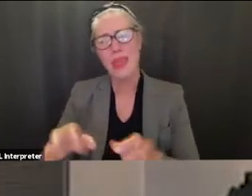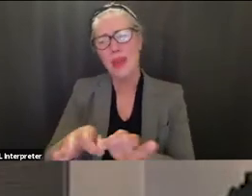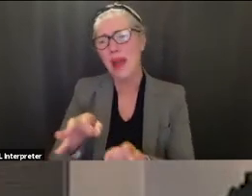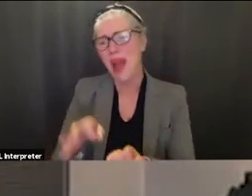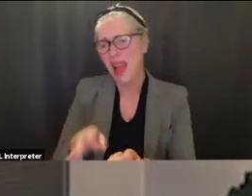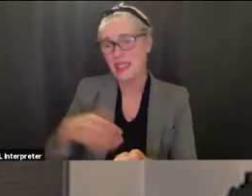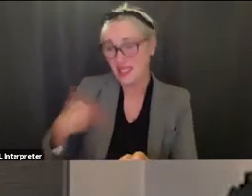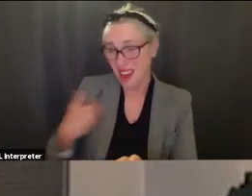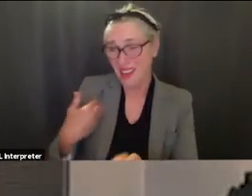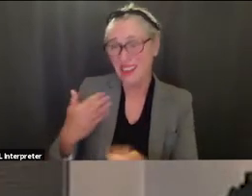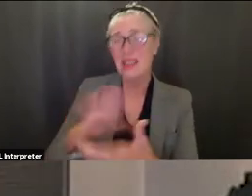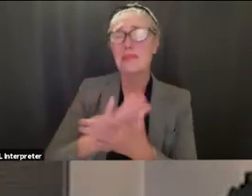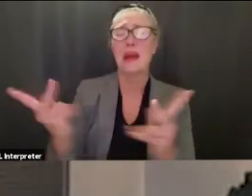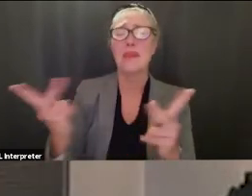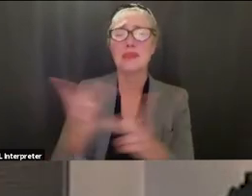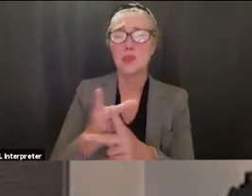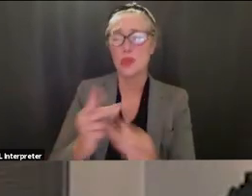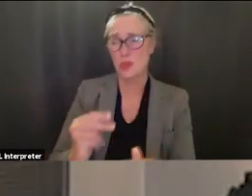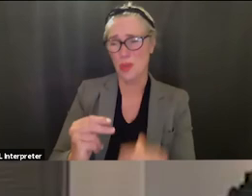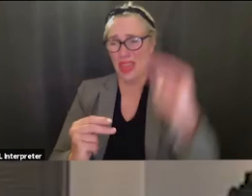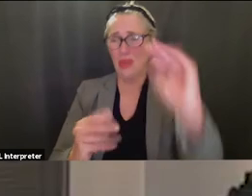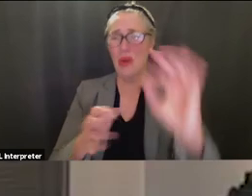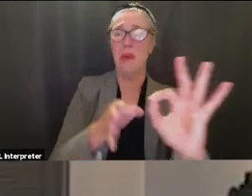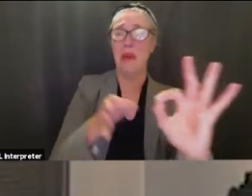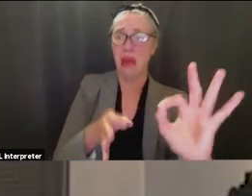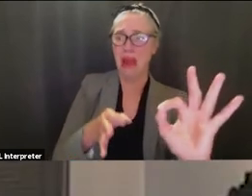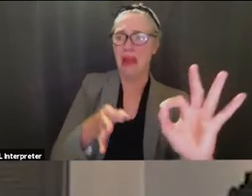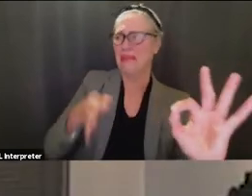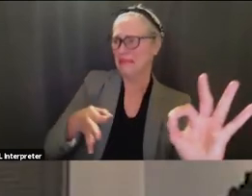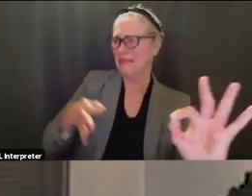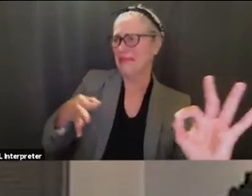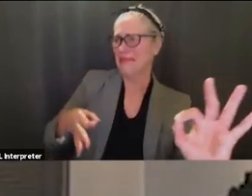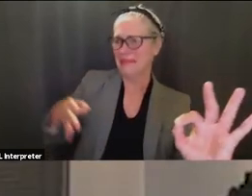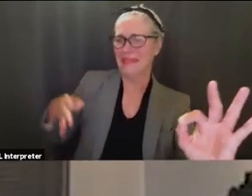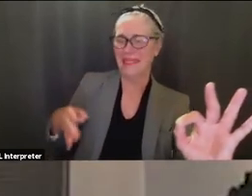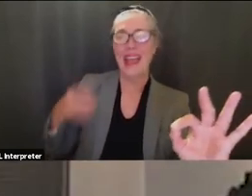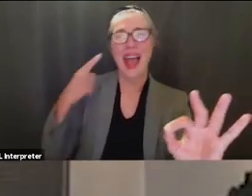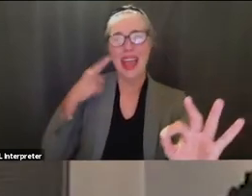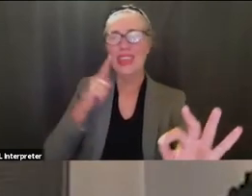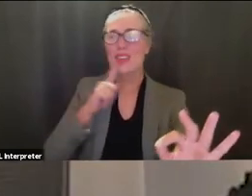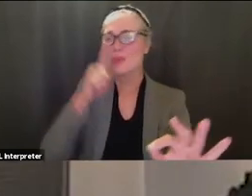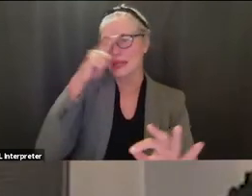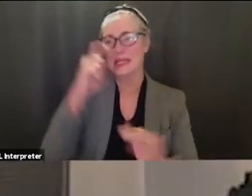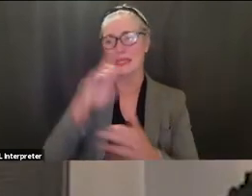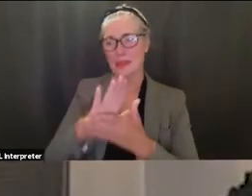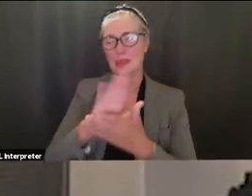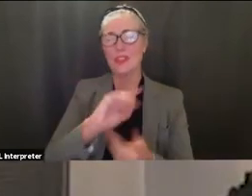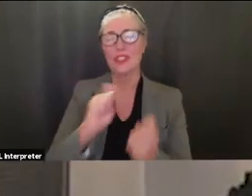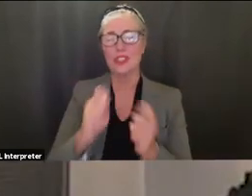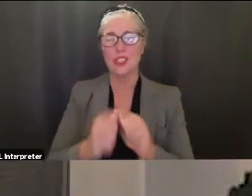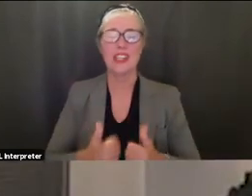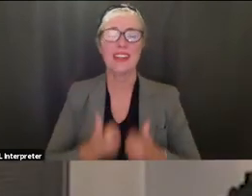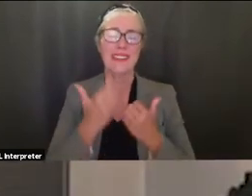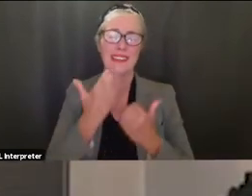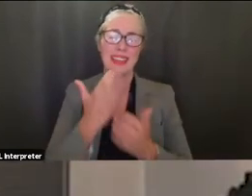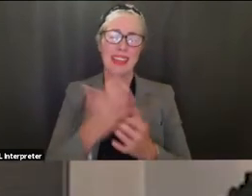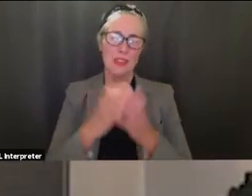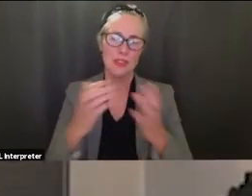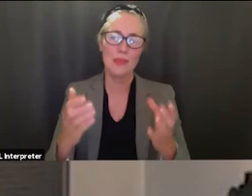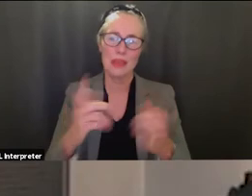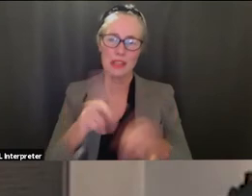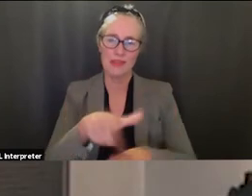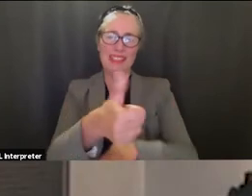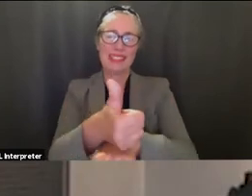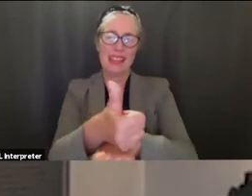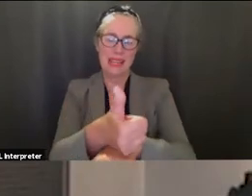so um these weeks they have in summer school are truly incredible and it's changing their lives so thank you guys so much for putting this on